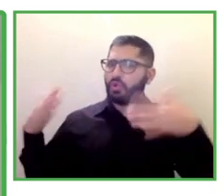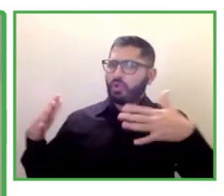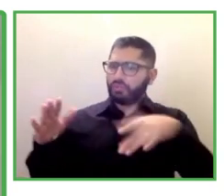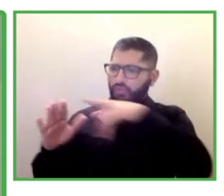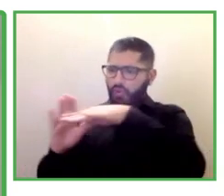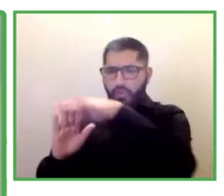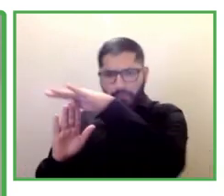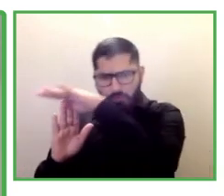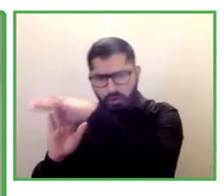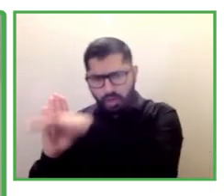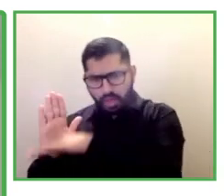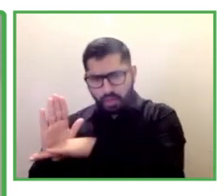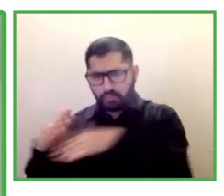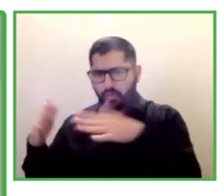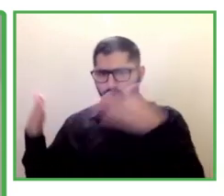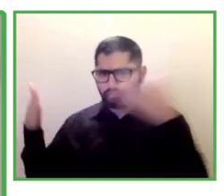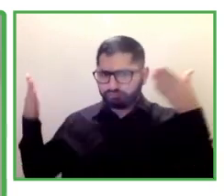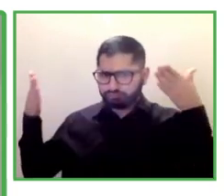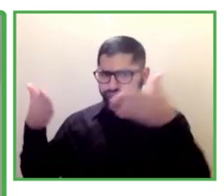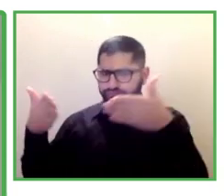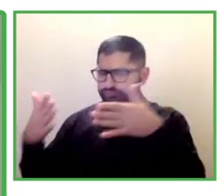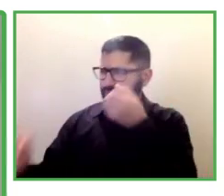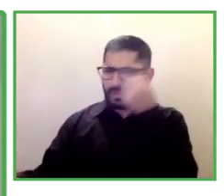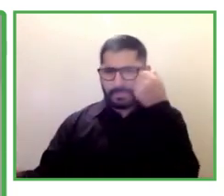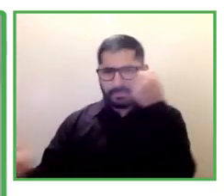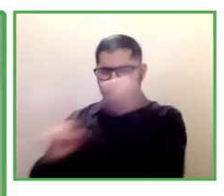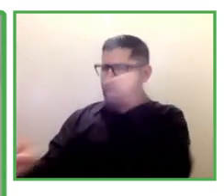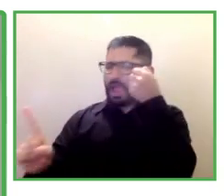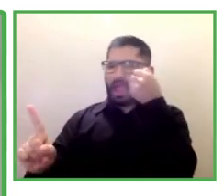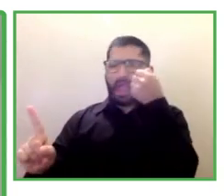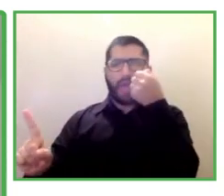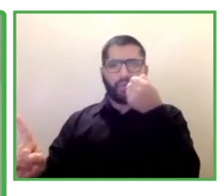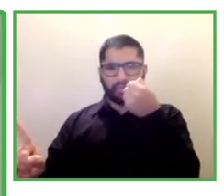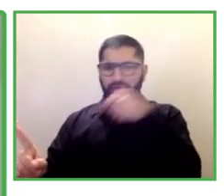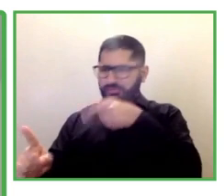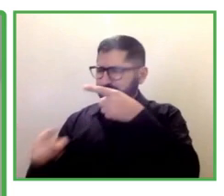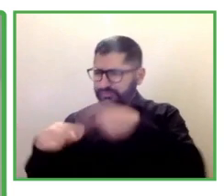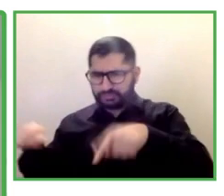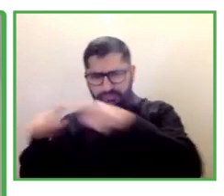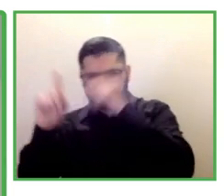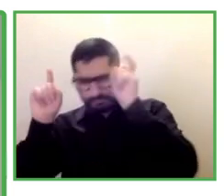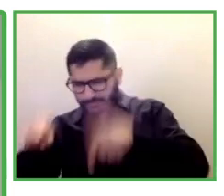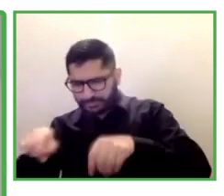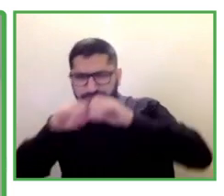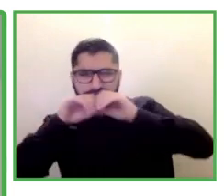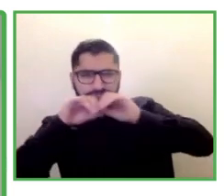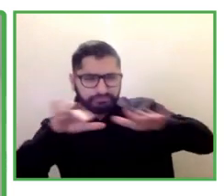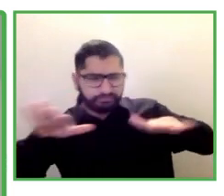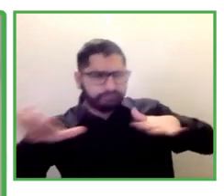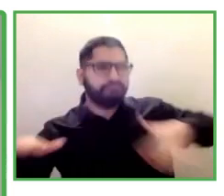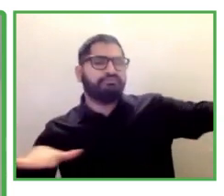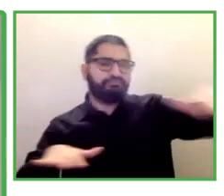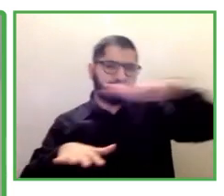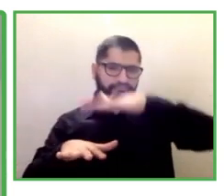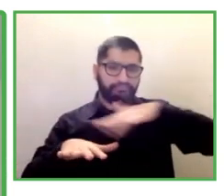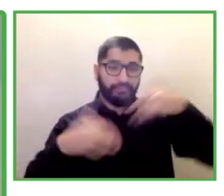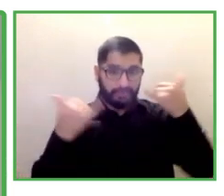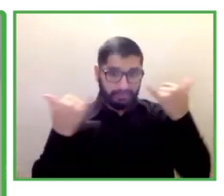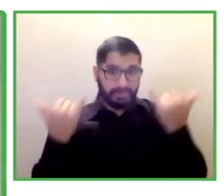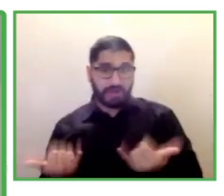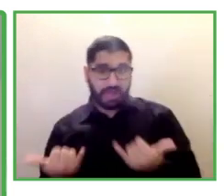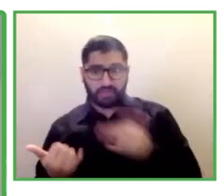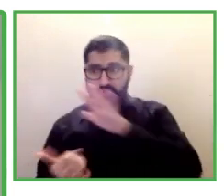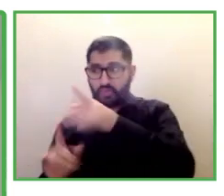um and now we are um moving to our next and last uh speaker